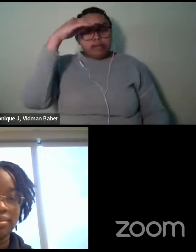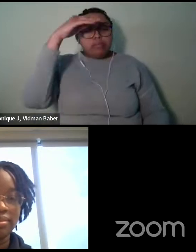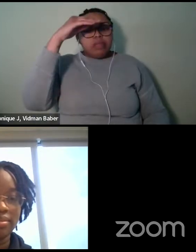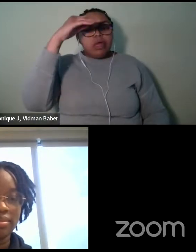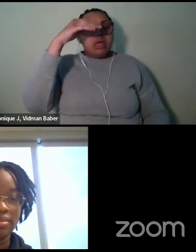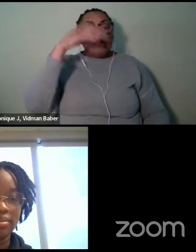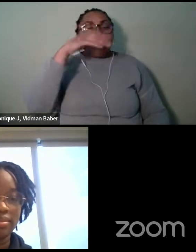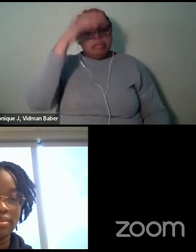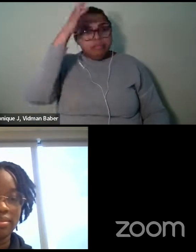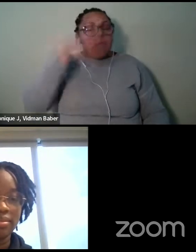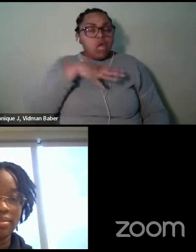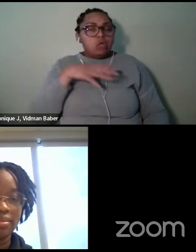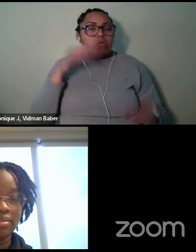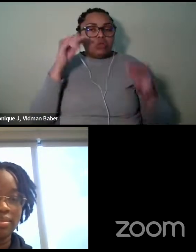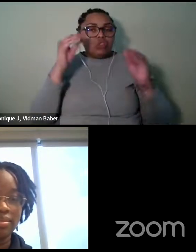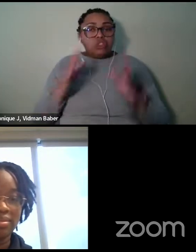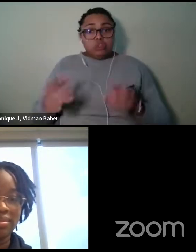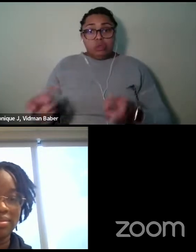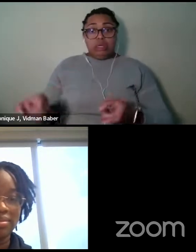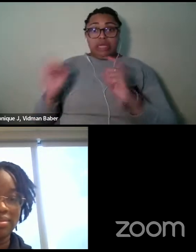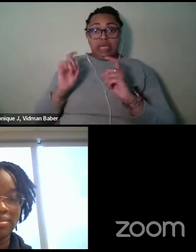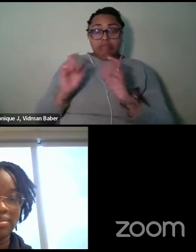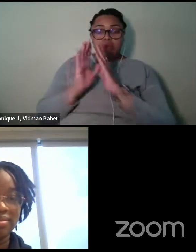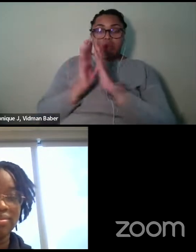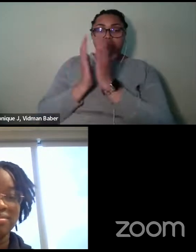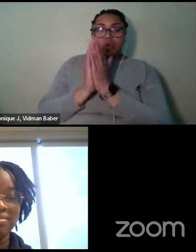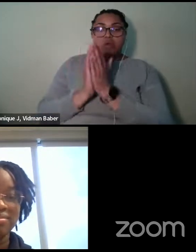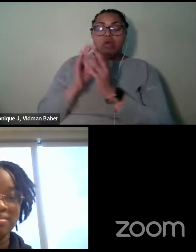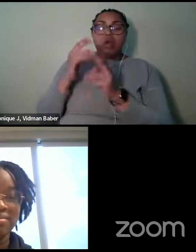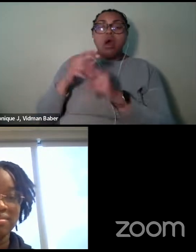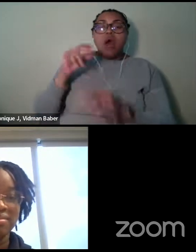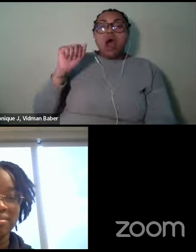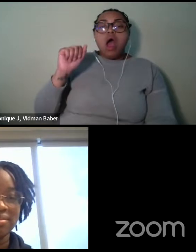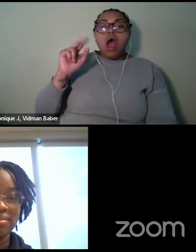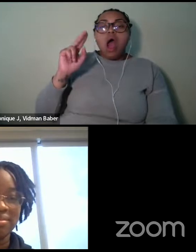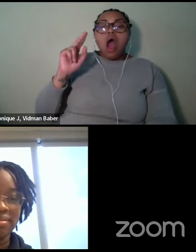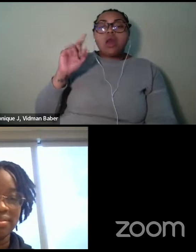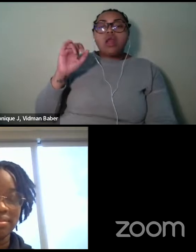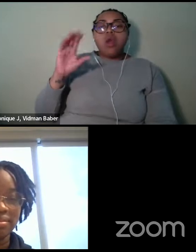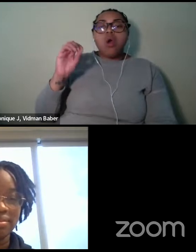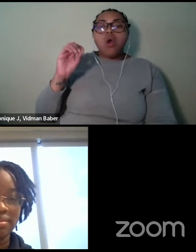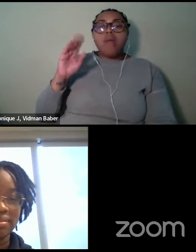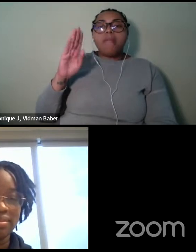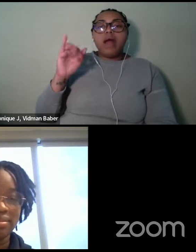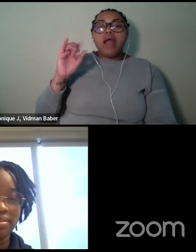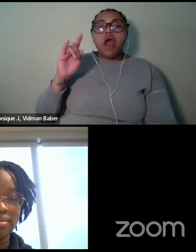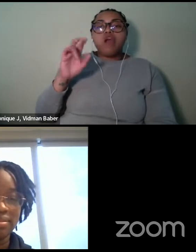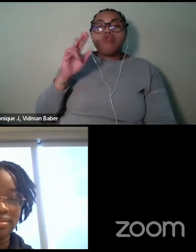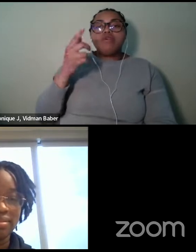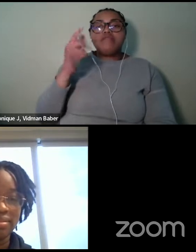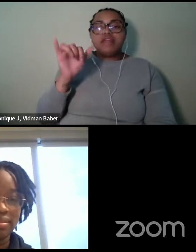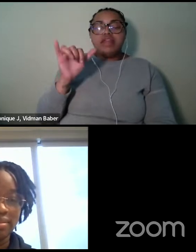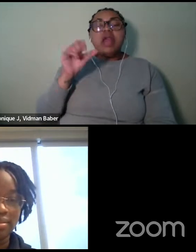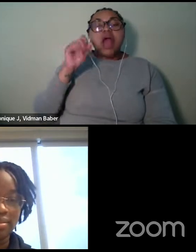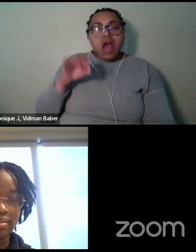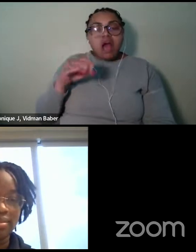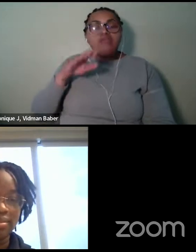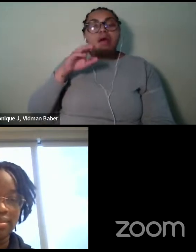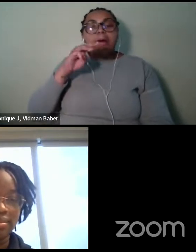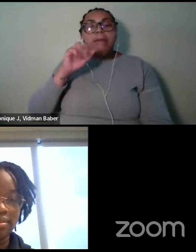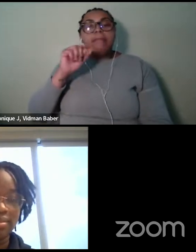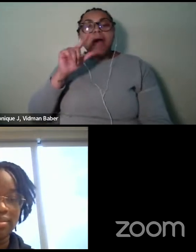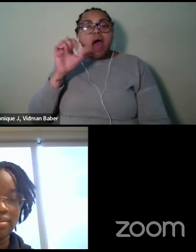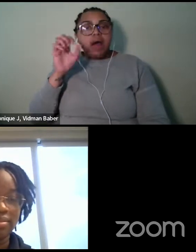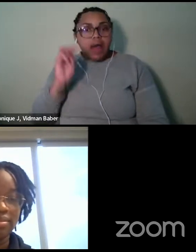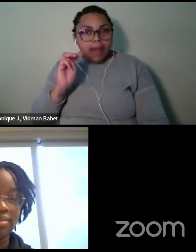And that, that's the book that really, I would say the first book that changed my life because, you know, I went to these schools where I